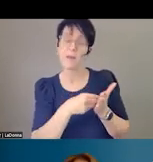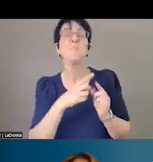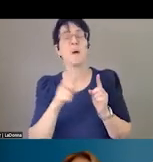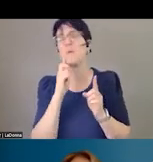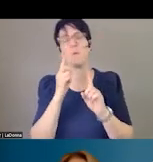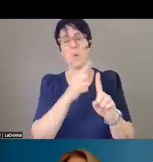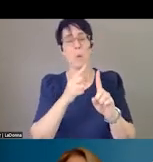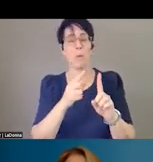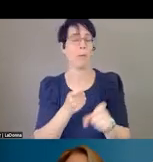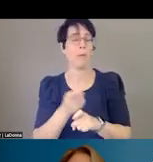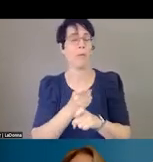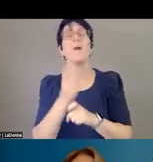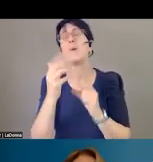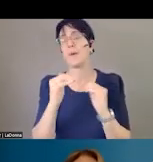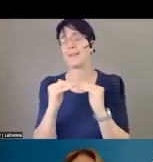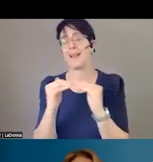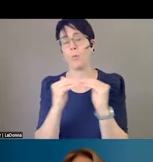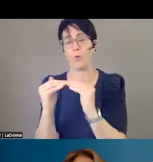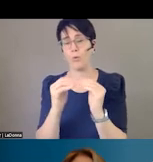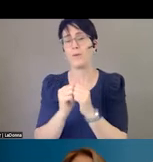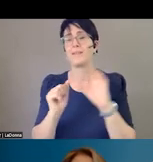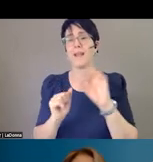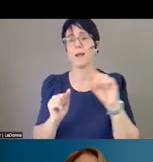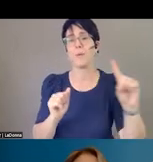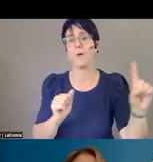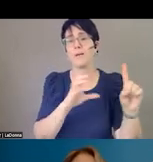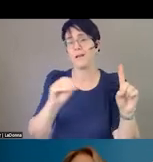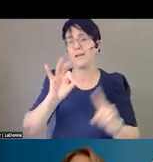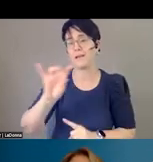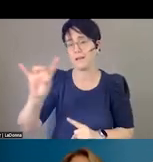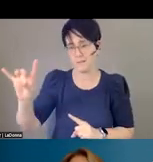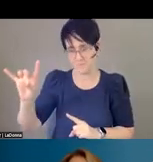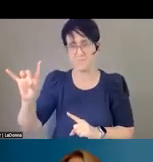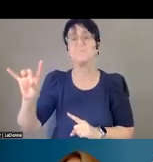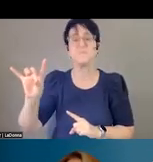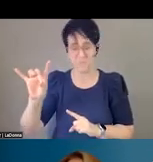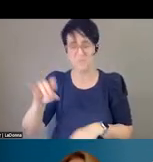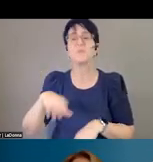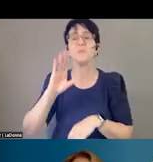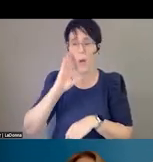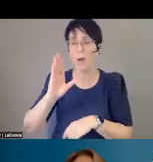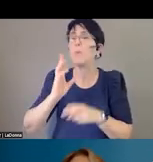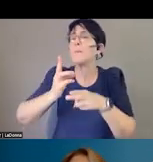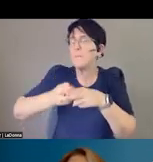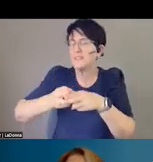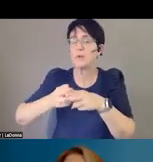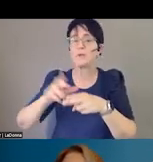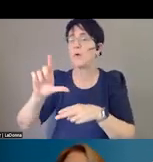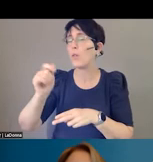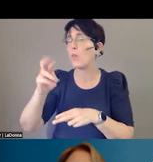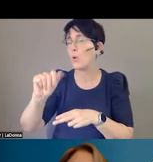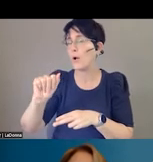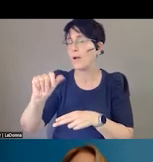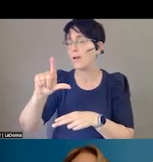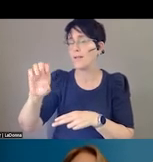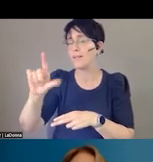partnership. We think both are important. And there's a lot going on with 911. And I want to mention Laura Leland from our state.